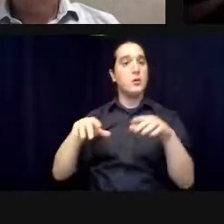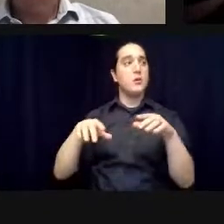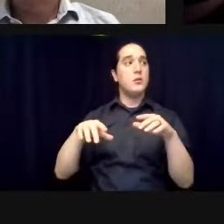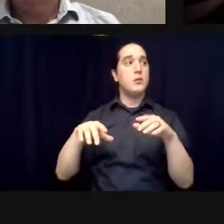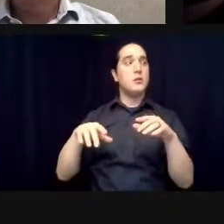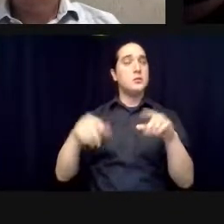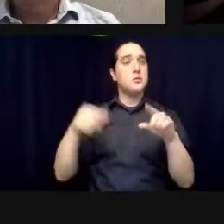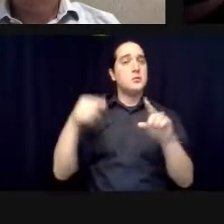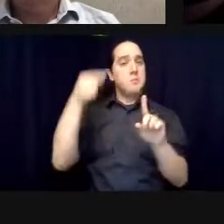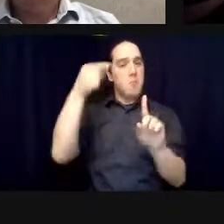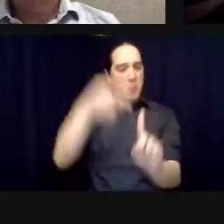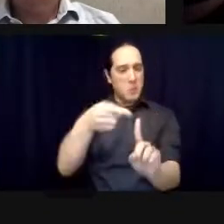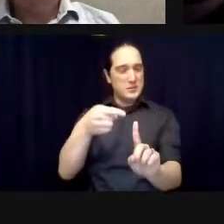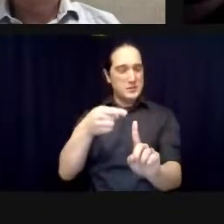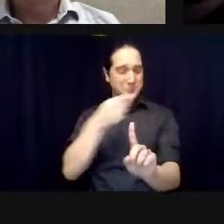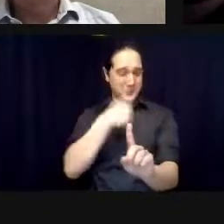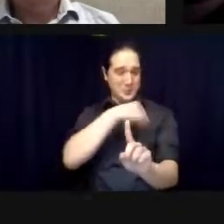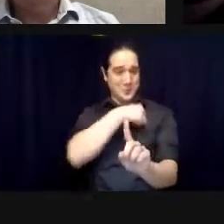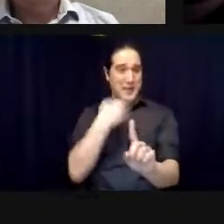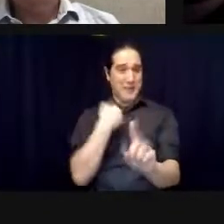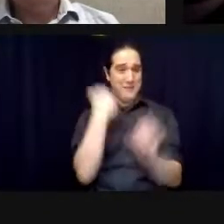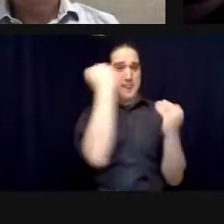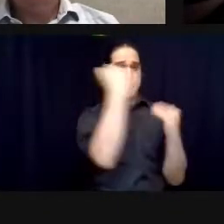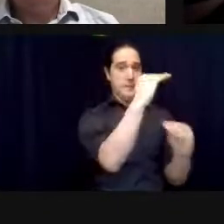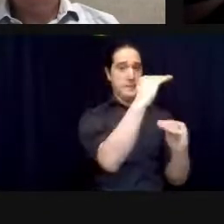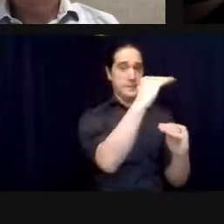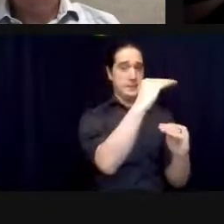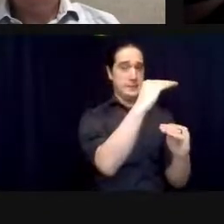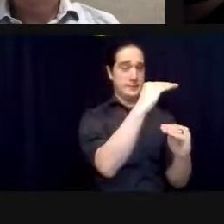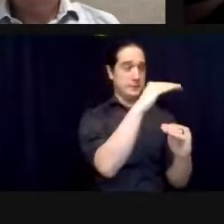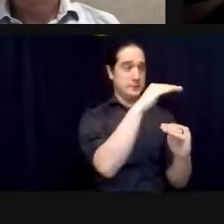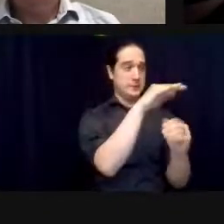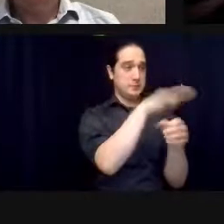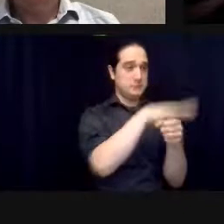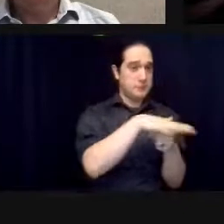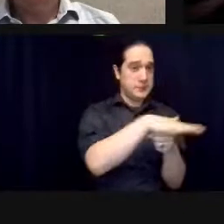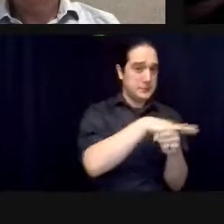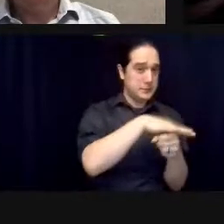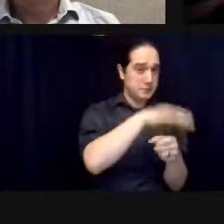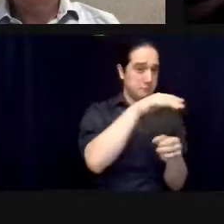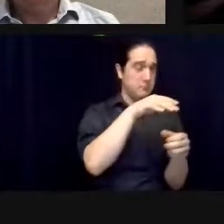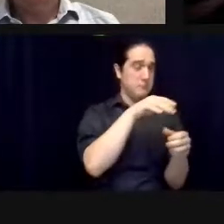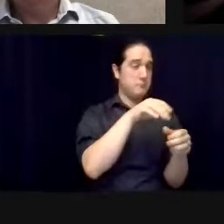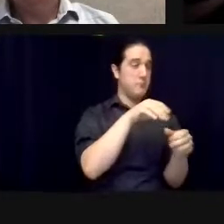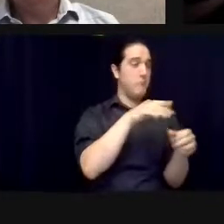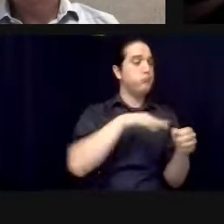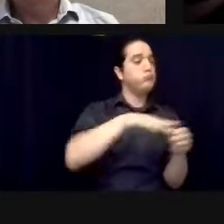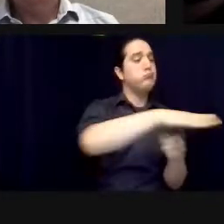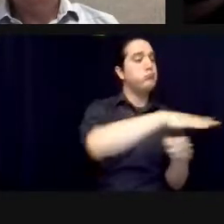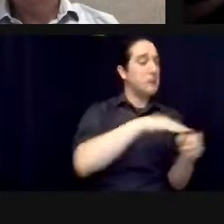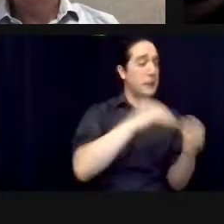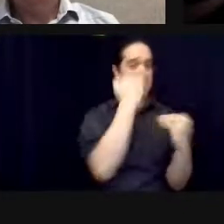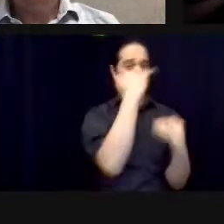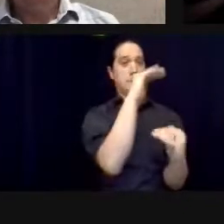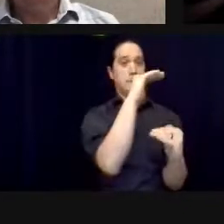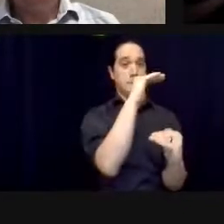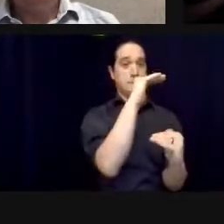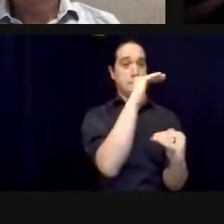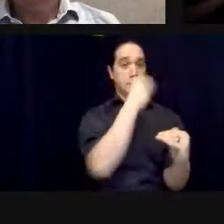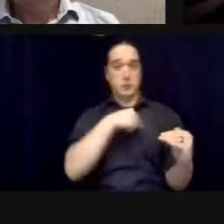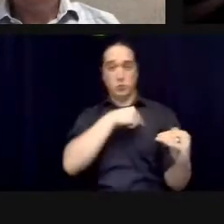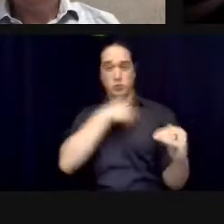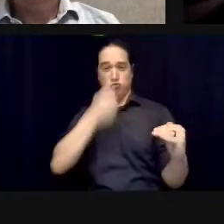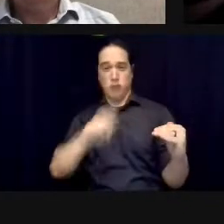rather than uh being uh being surprised that it was three acres to me what was just astonishing